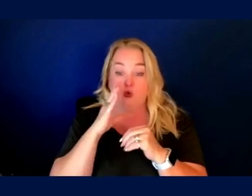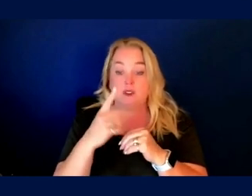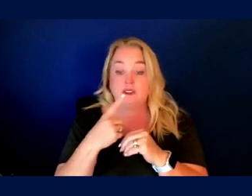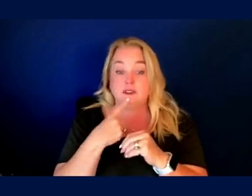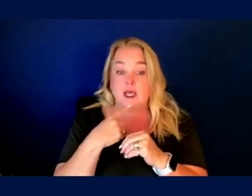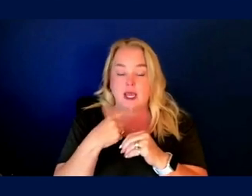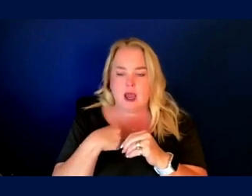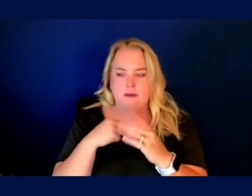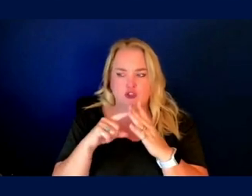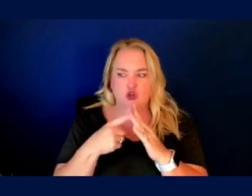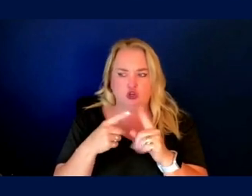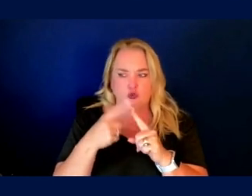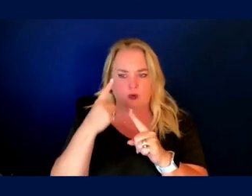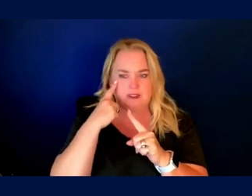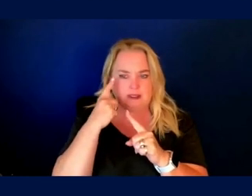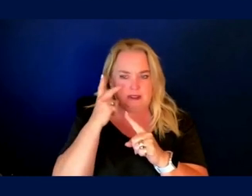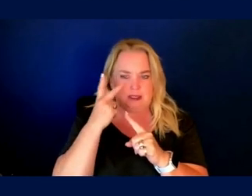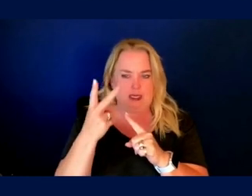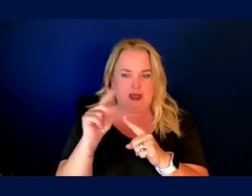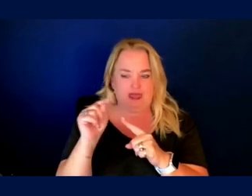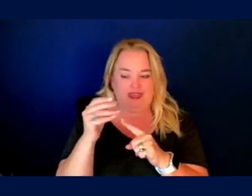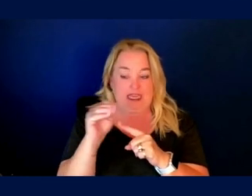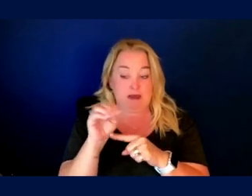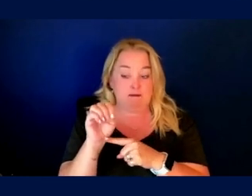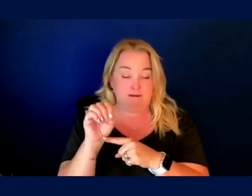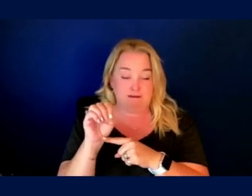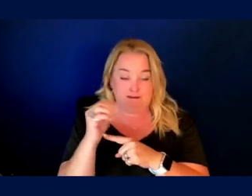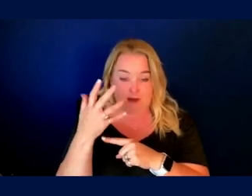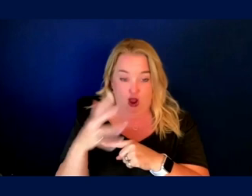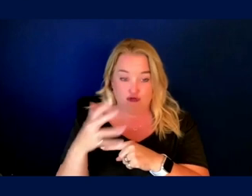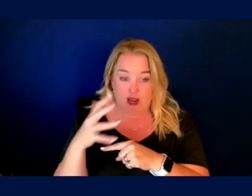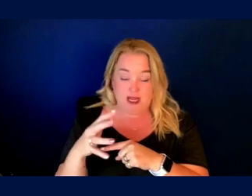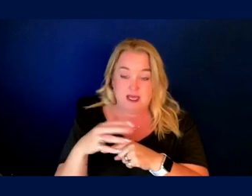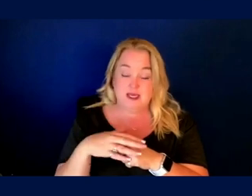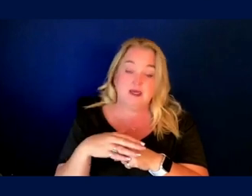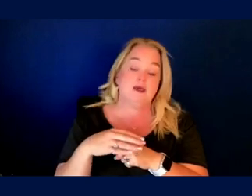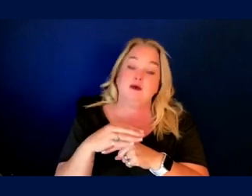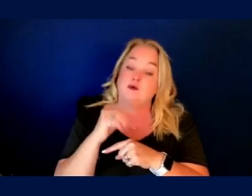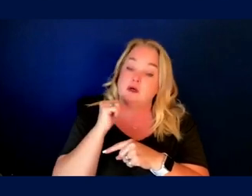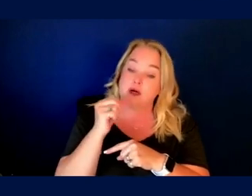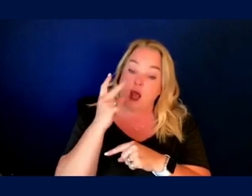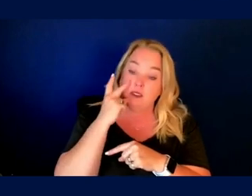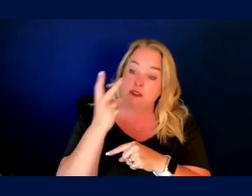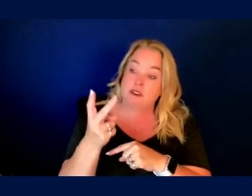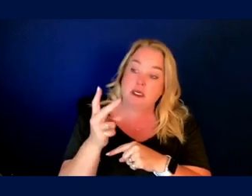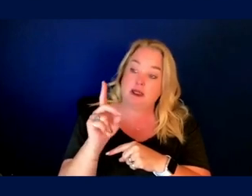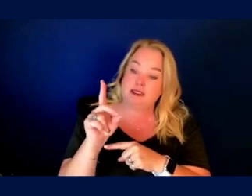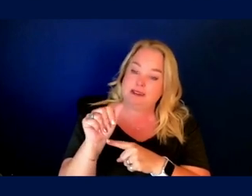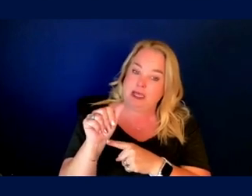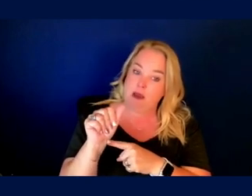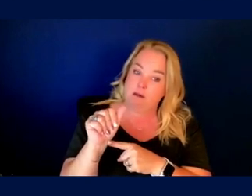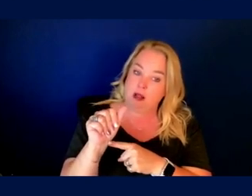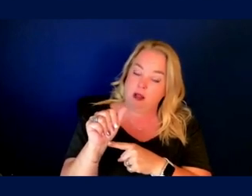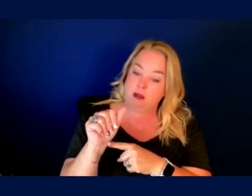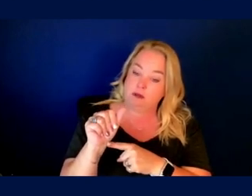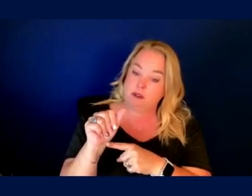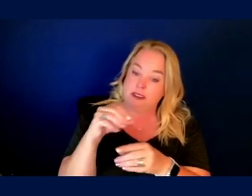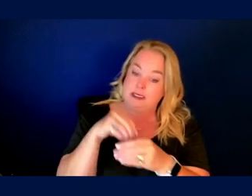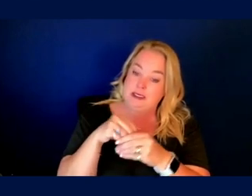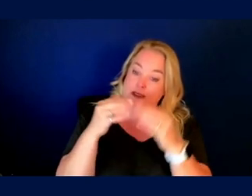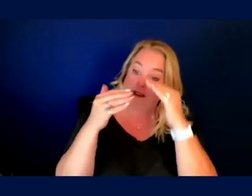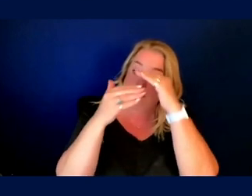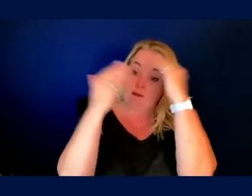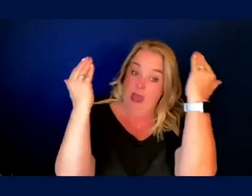I'm starting to see a theme develop here already, which is that rather than seeing the disabled in space